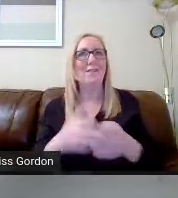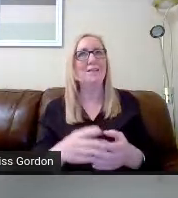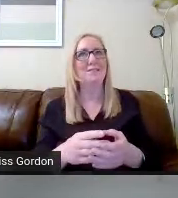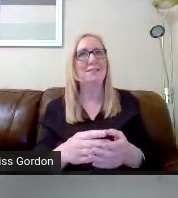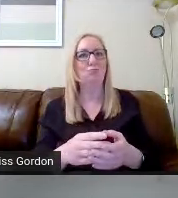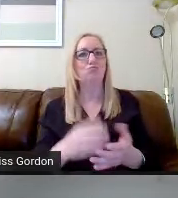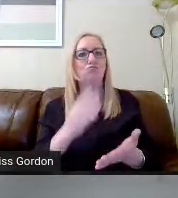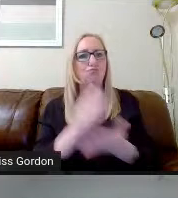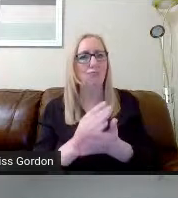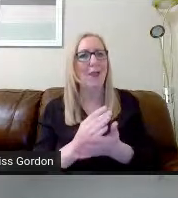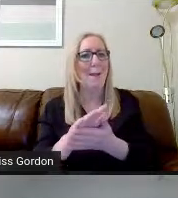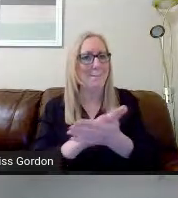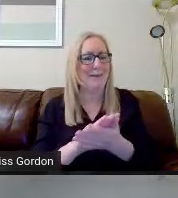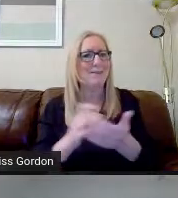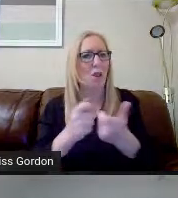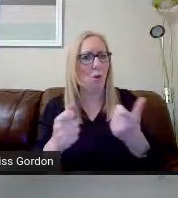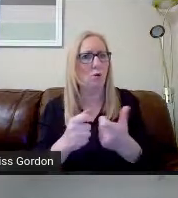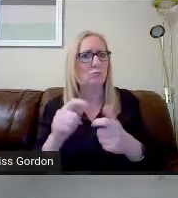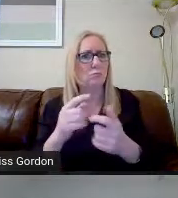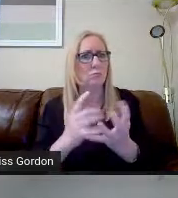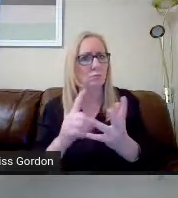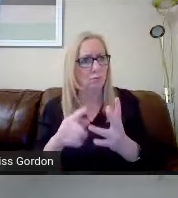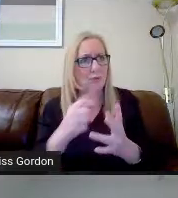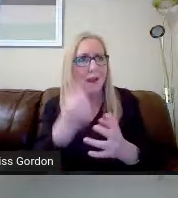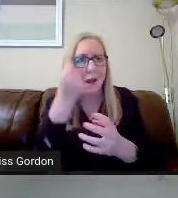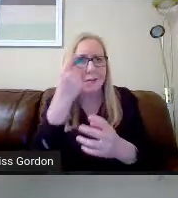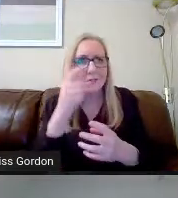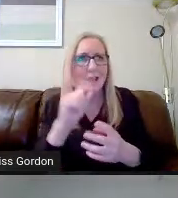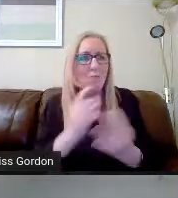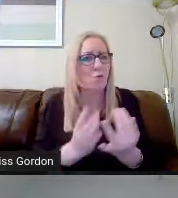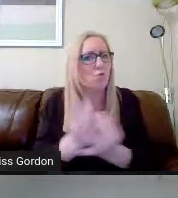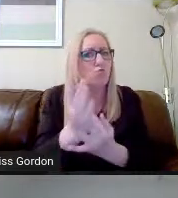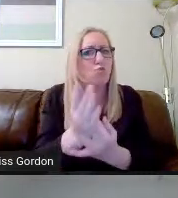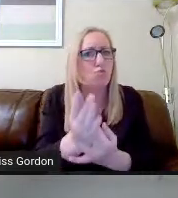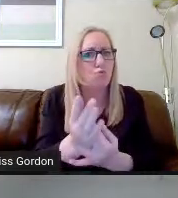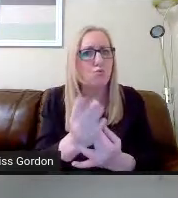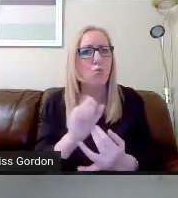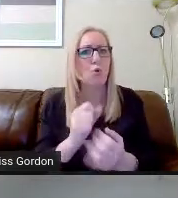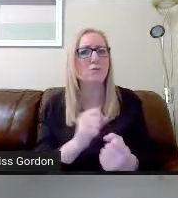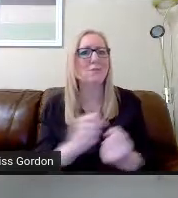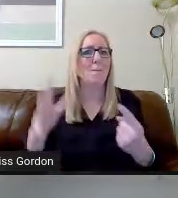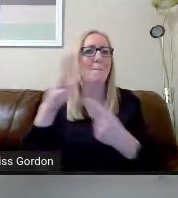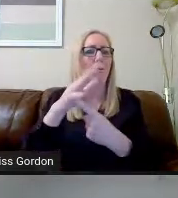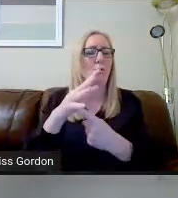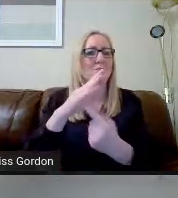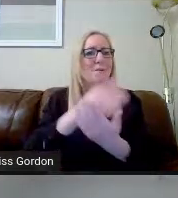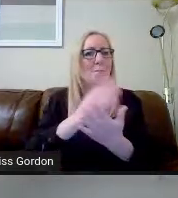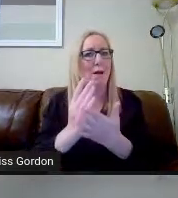as possible as we run through what are the most important aspects of